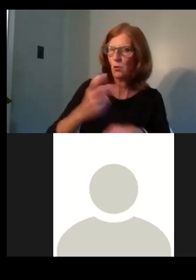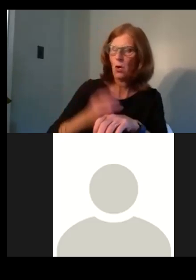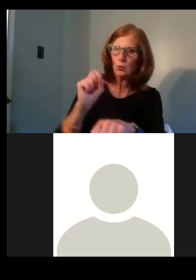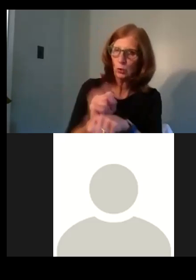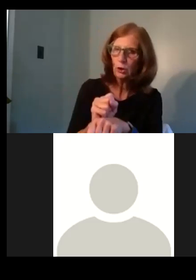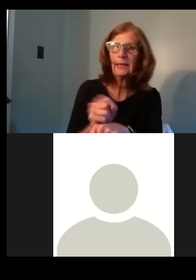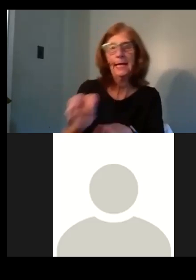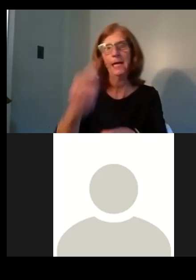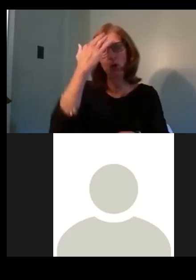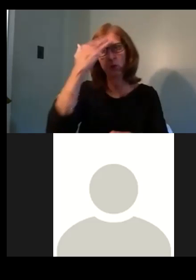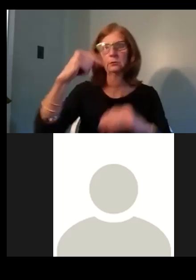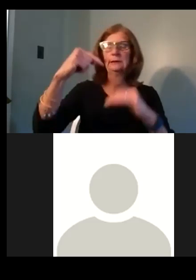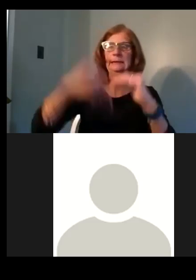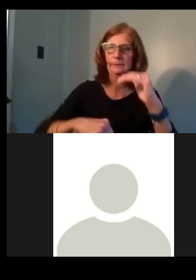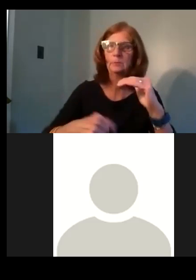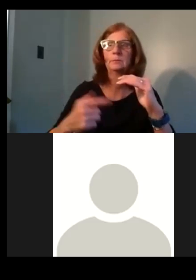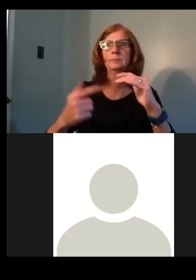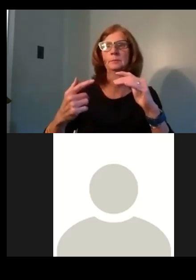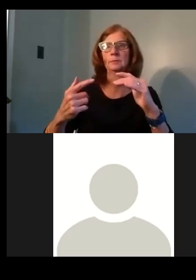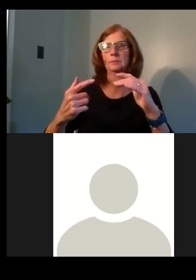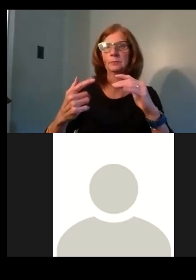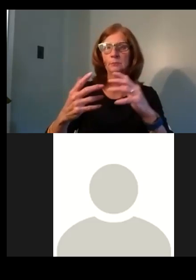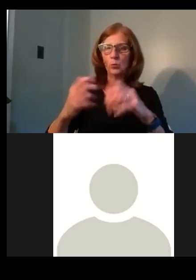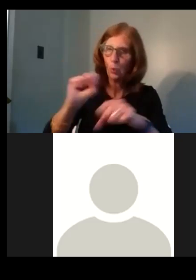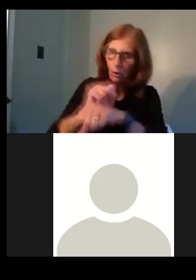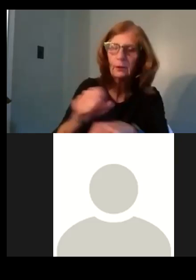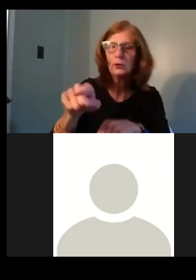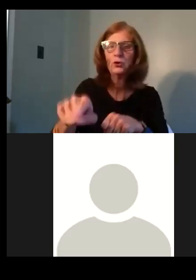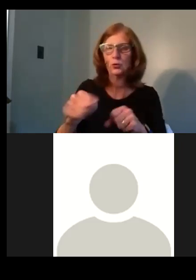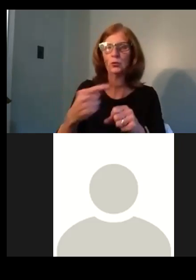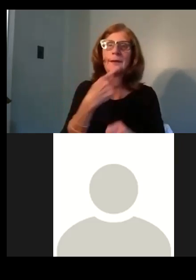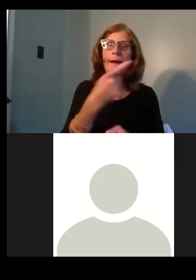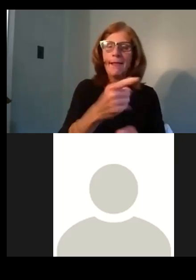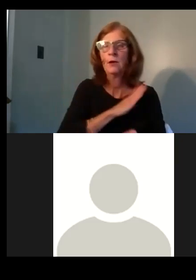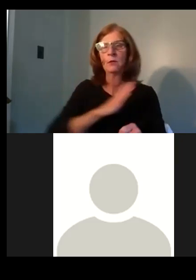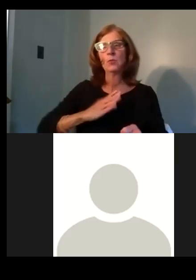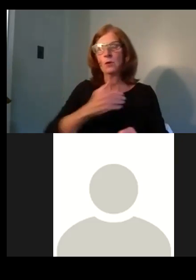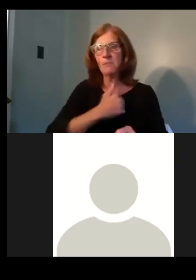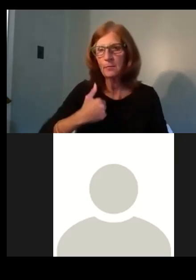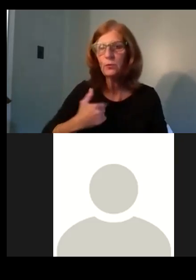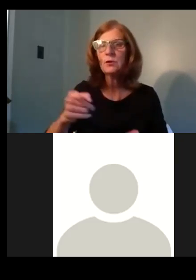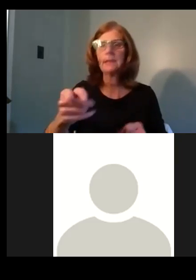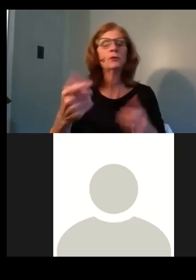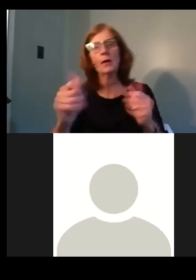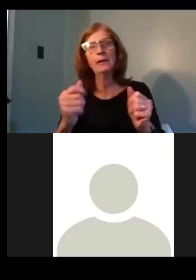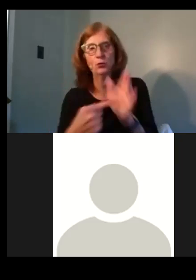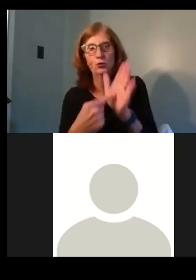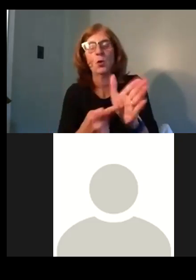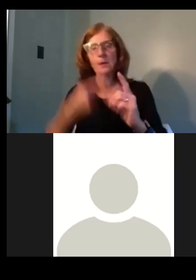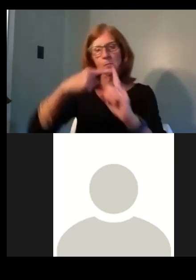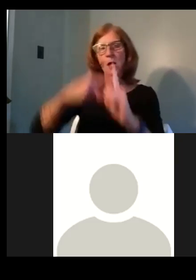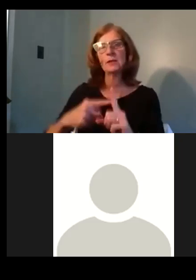time to go through the details with board members individually and collectively and push so hard for the positive community outcomes that we see here.